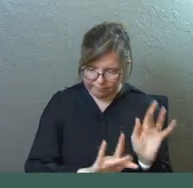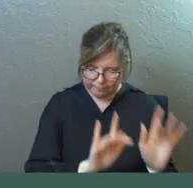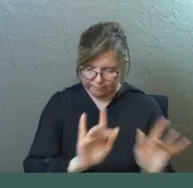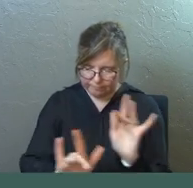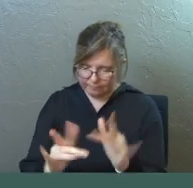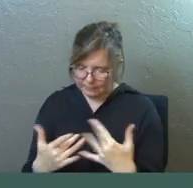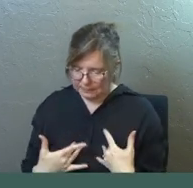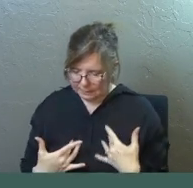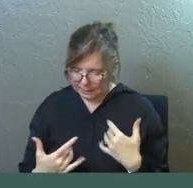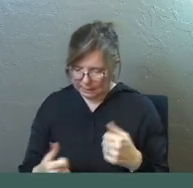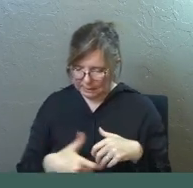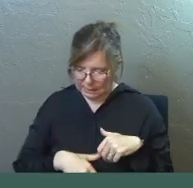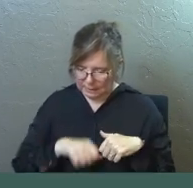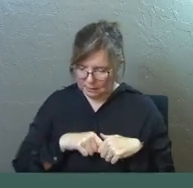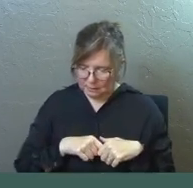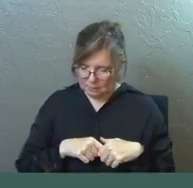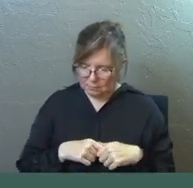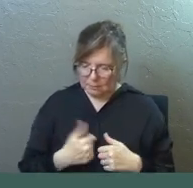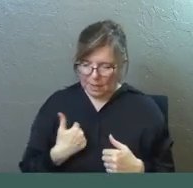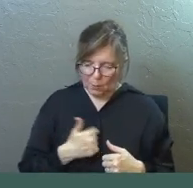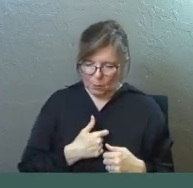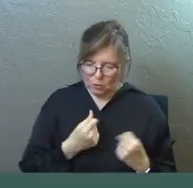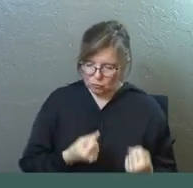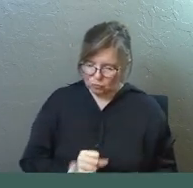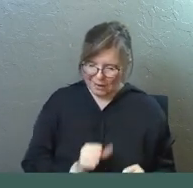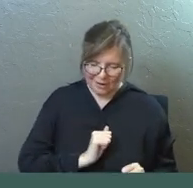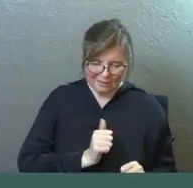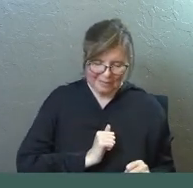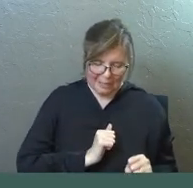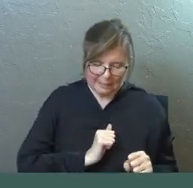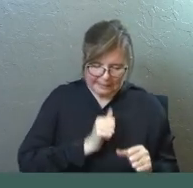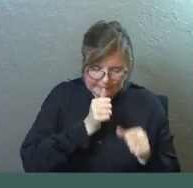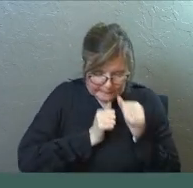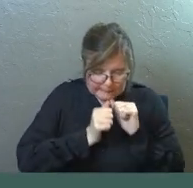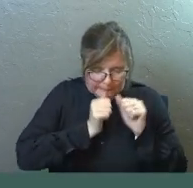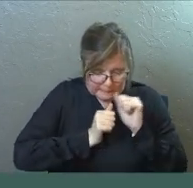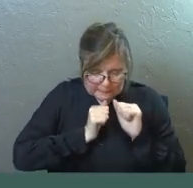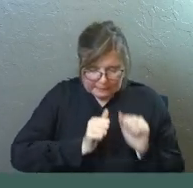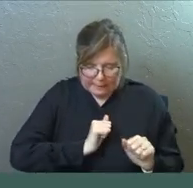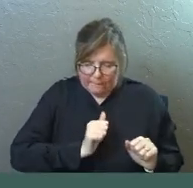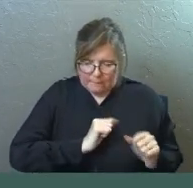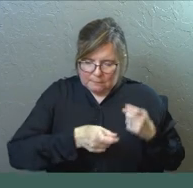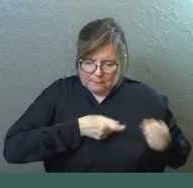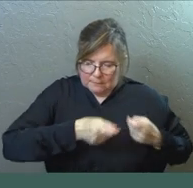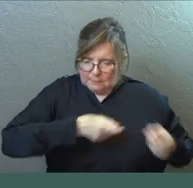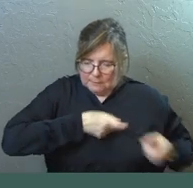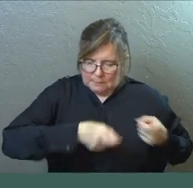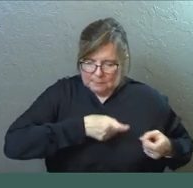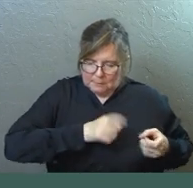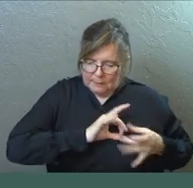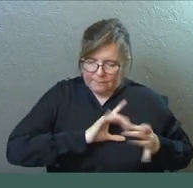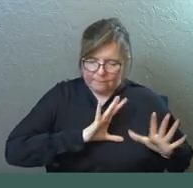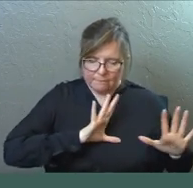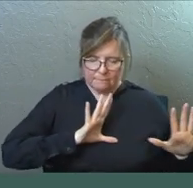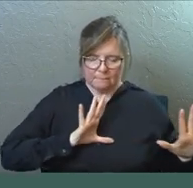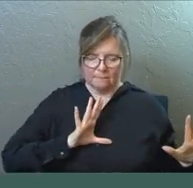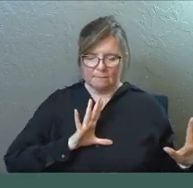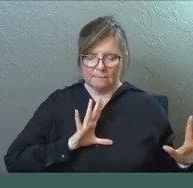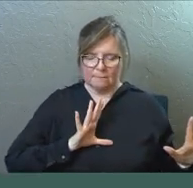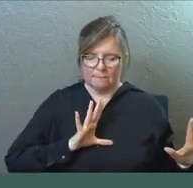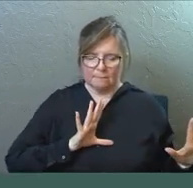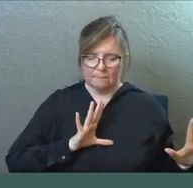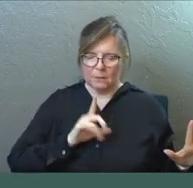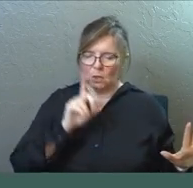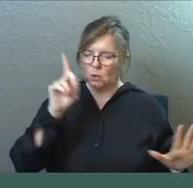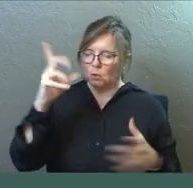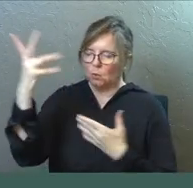I pray, Lord, that as we give up our self-reliance, that, Lord, you would